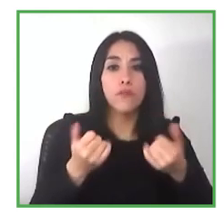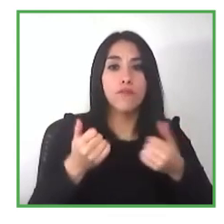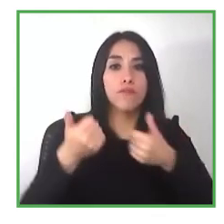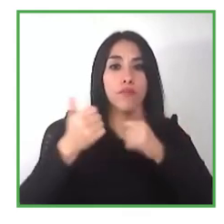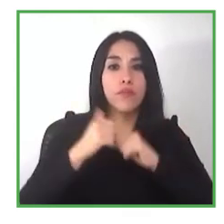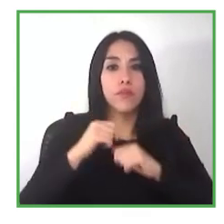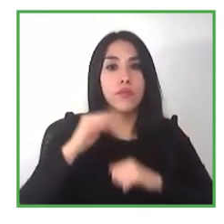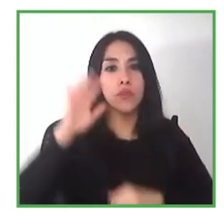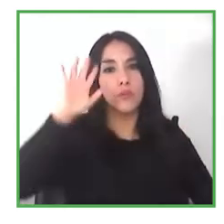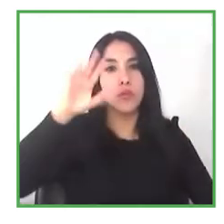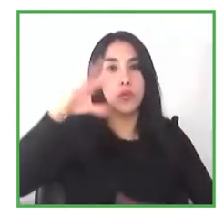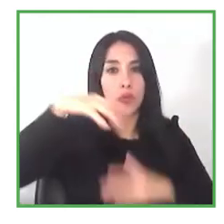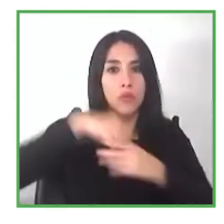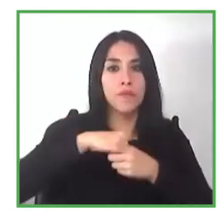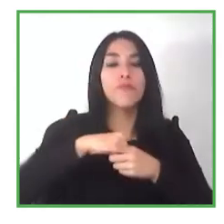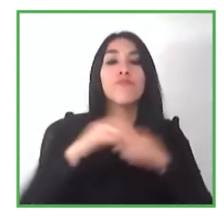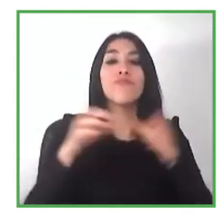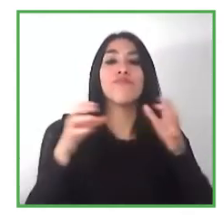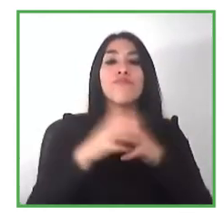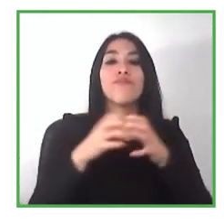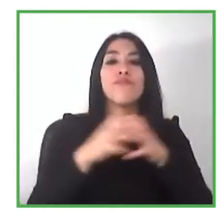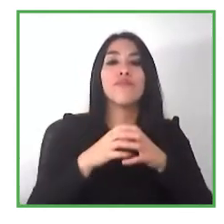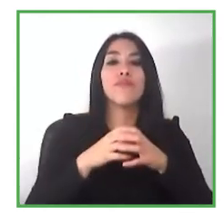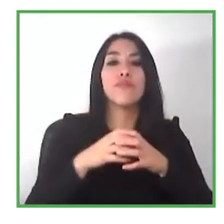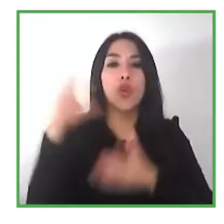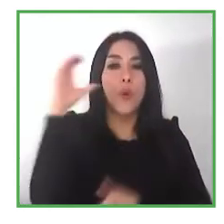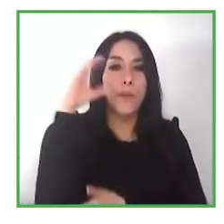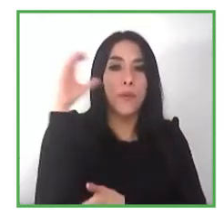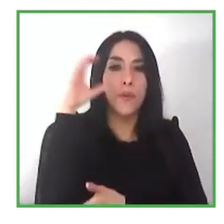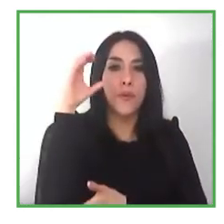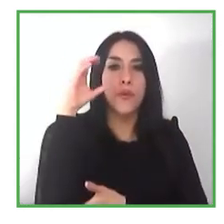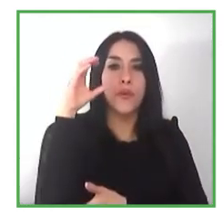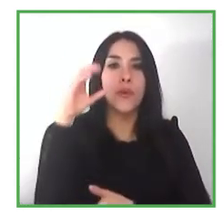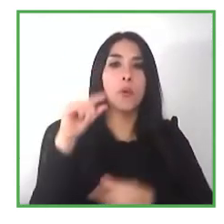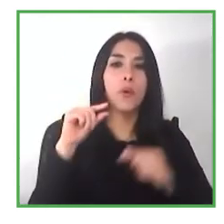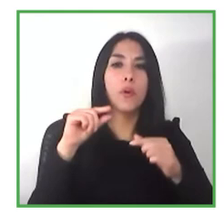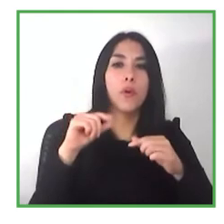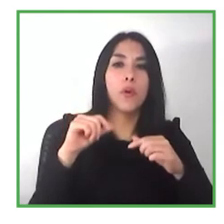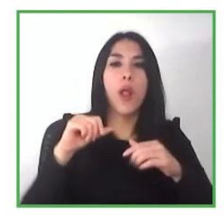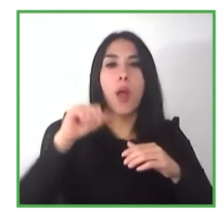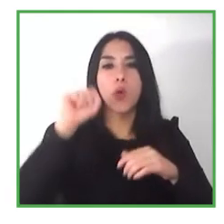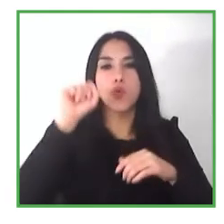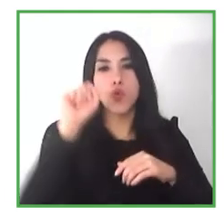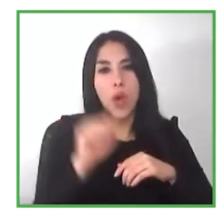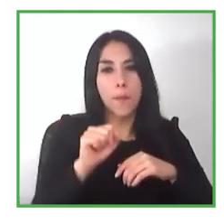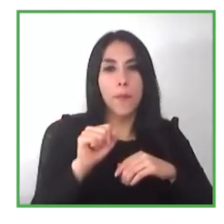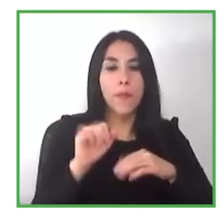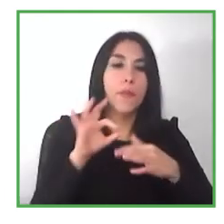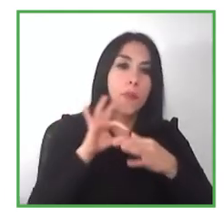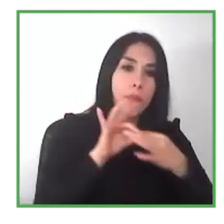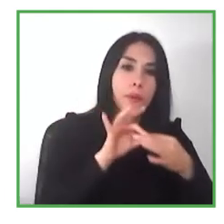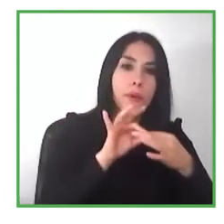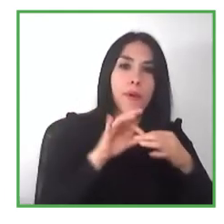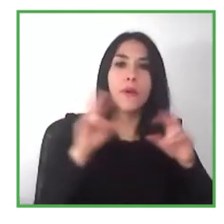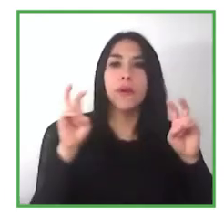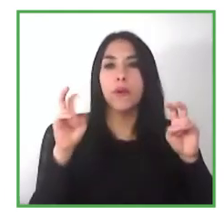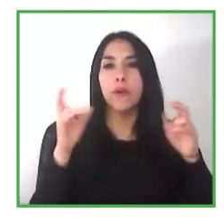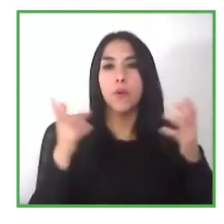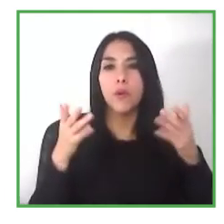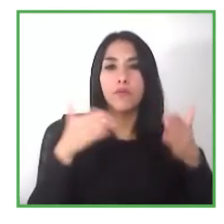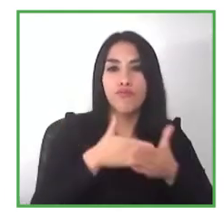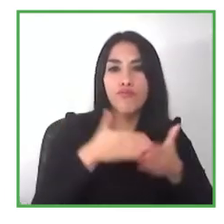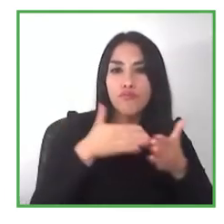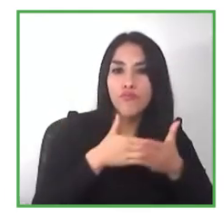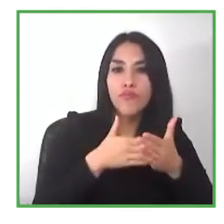colombia i imagine that what you're doing there is related to what we're doing in online america in terms of breaking this mental